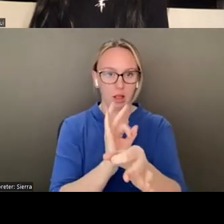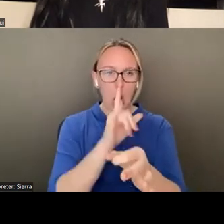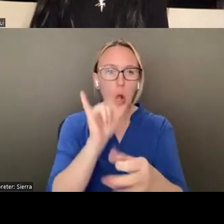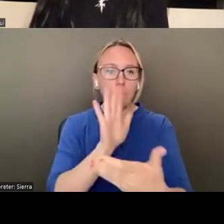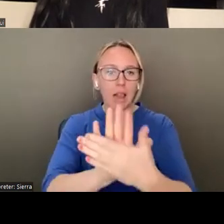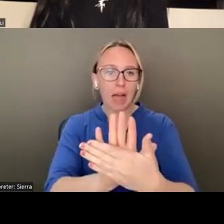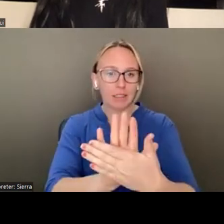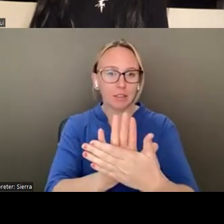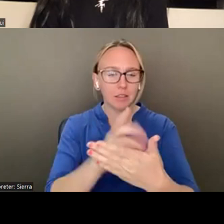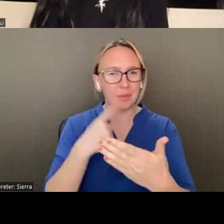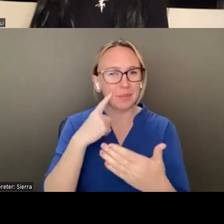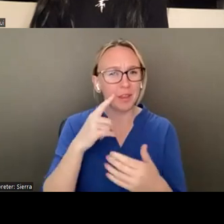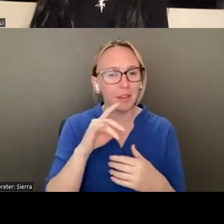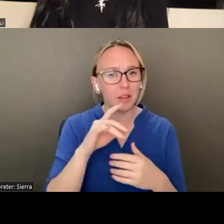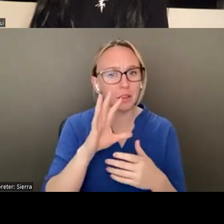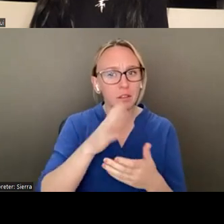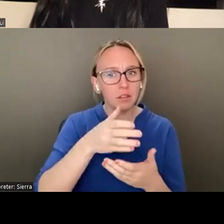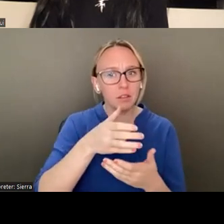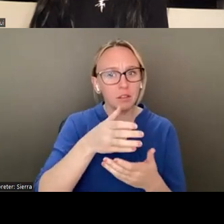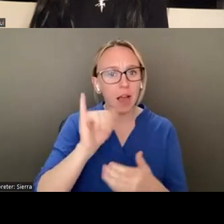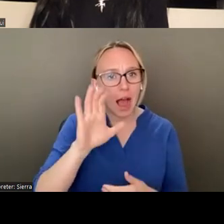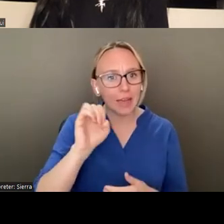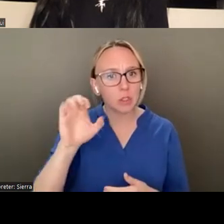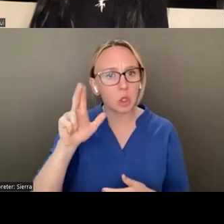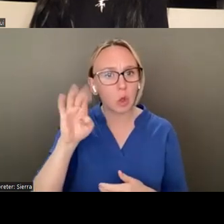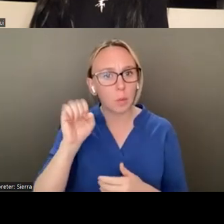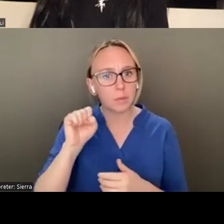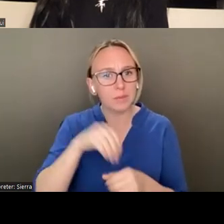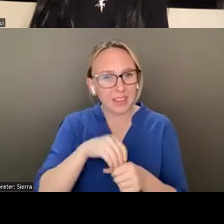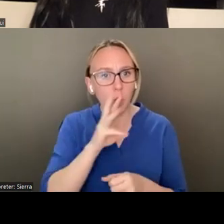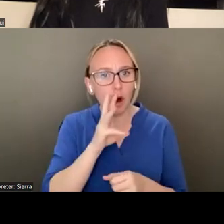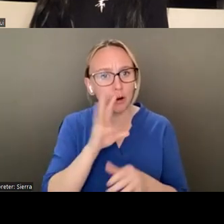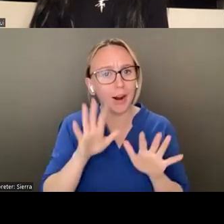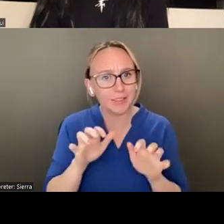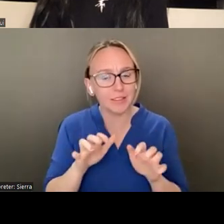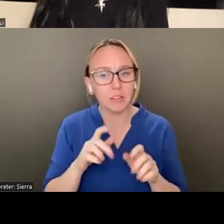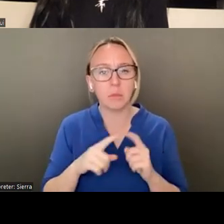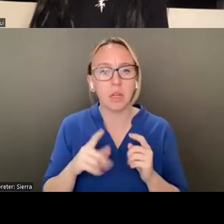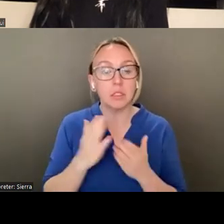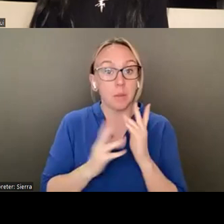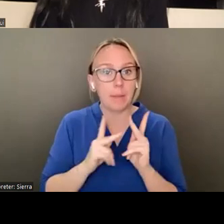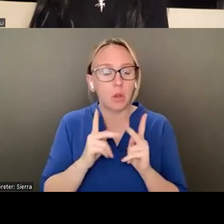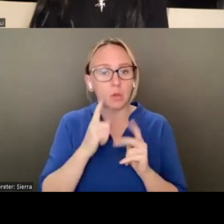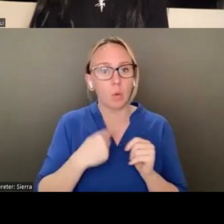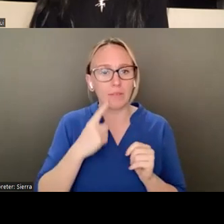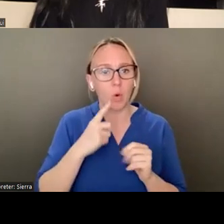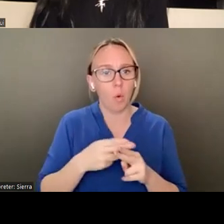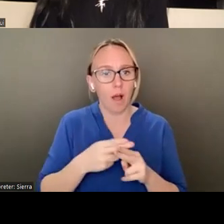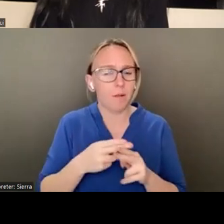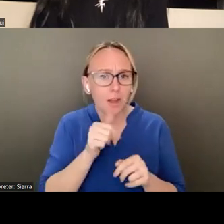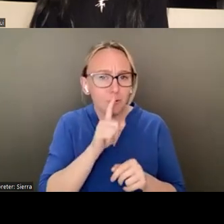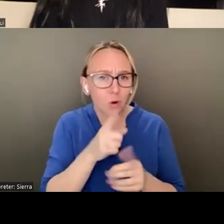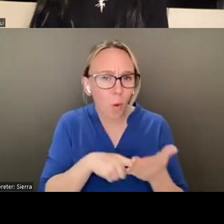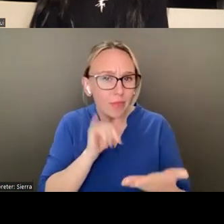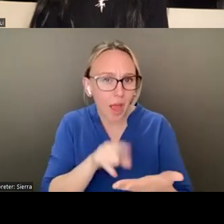And I, I want to say somebody told me that for a while, or for a little while, they weren't sure what it is until there were other drawings